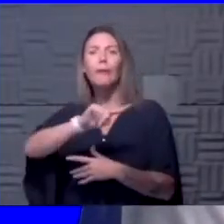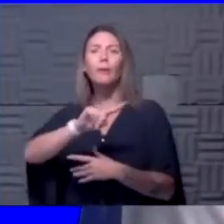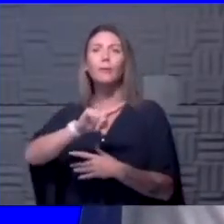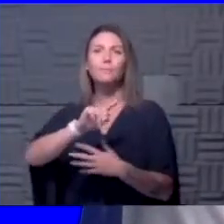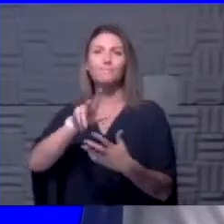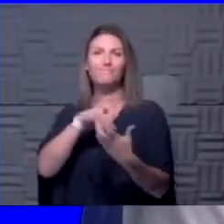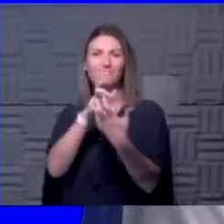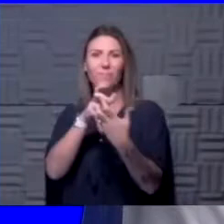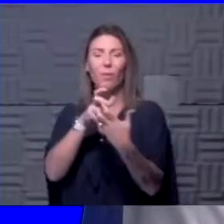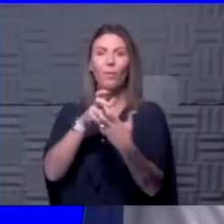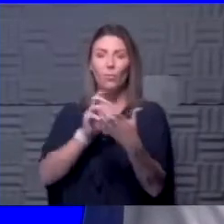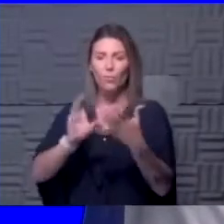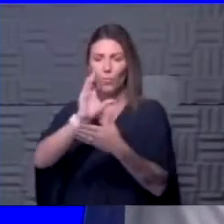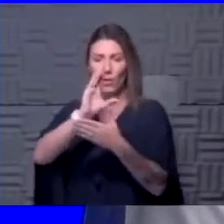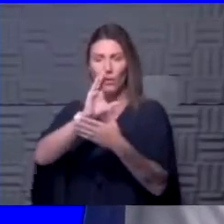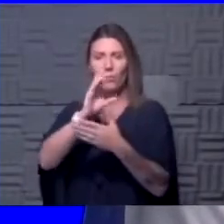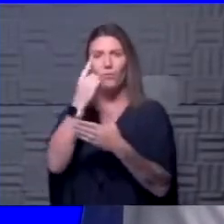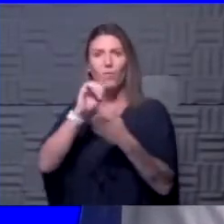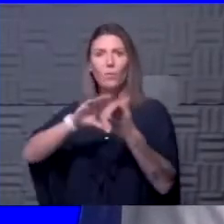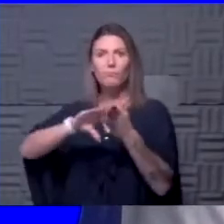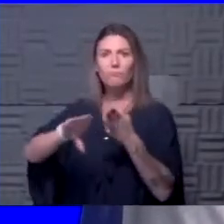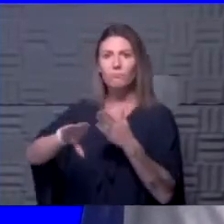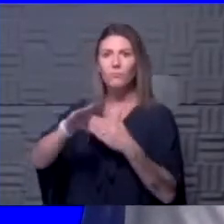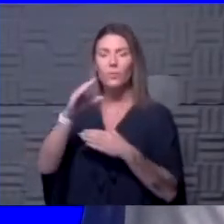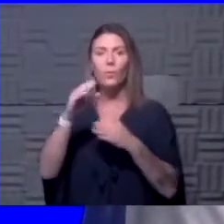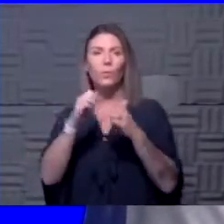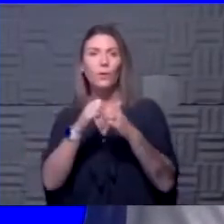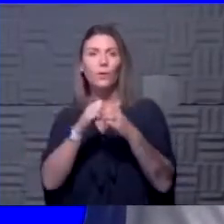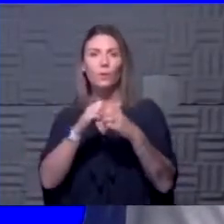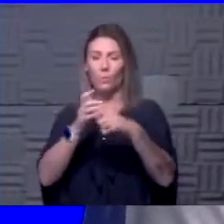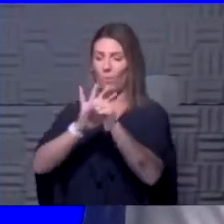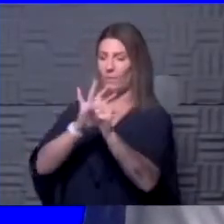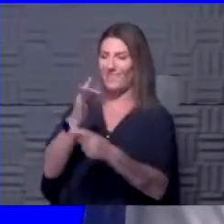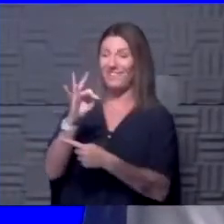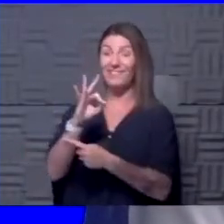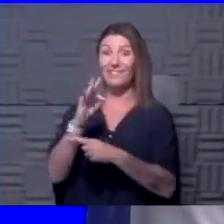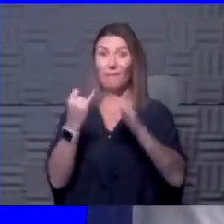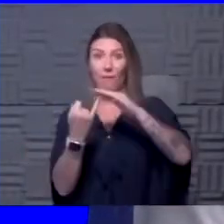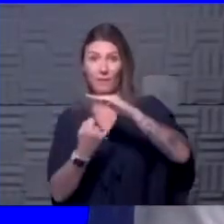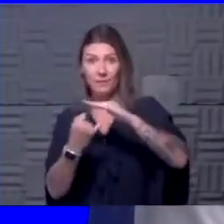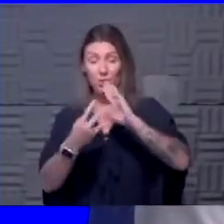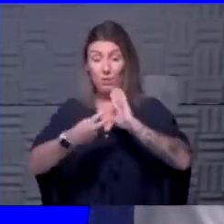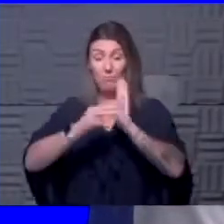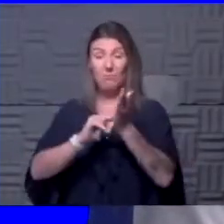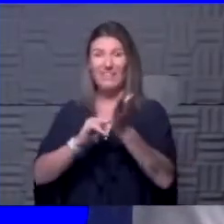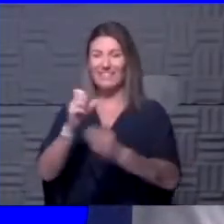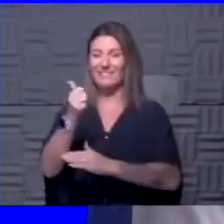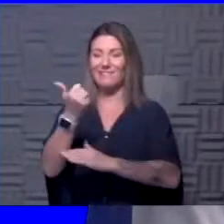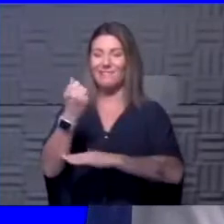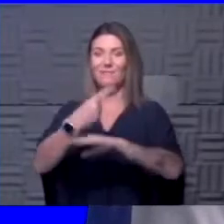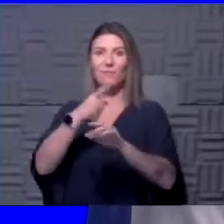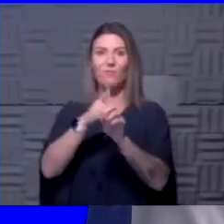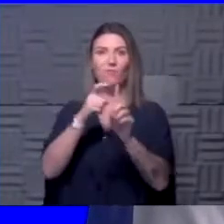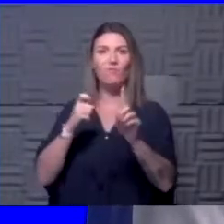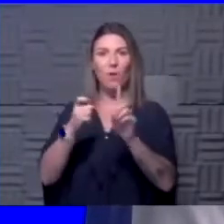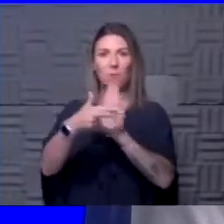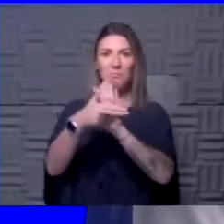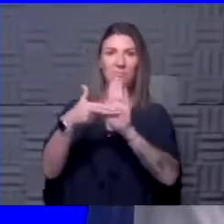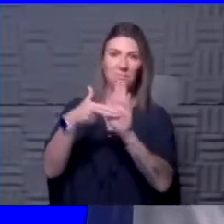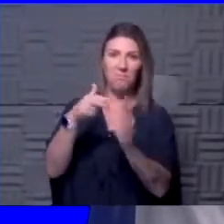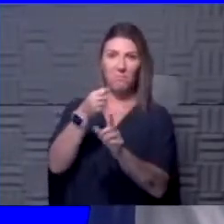for discontinuation of COVID isolation, meaning they've been 10 days out from their diagnosis.